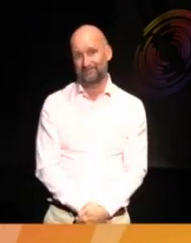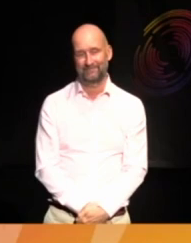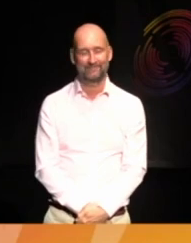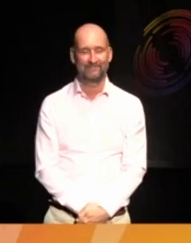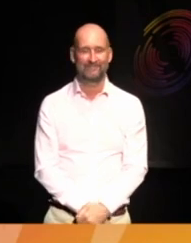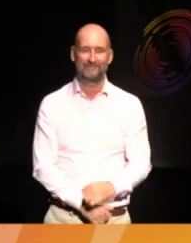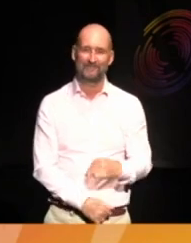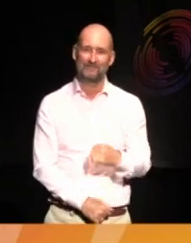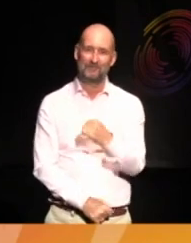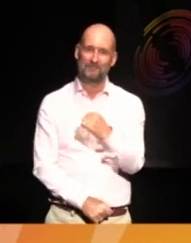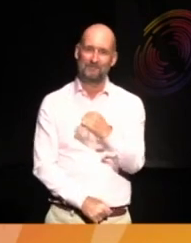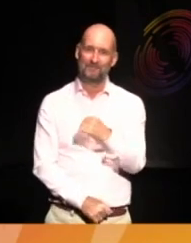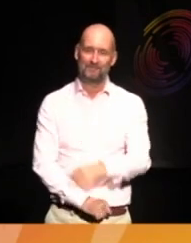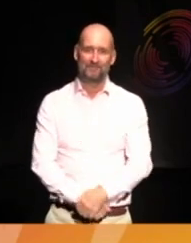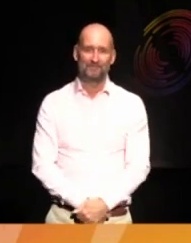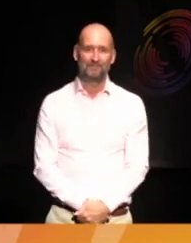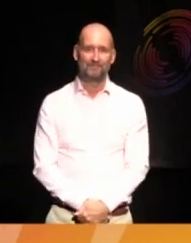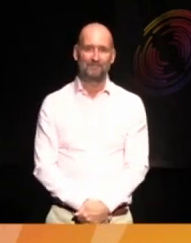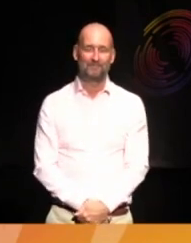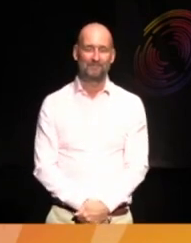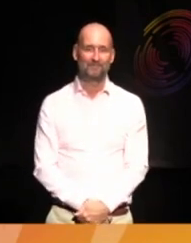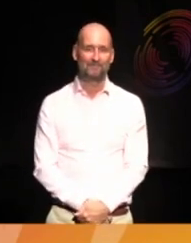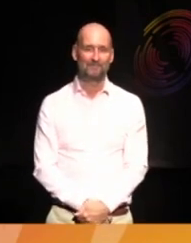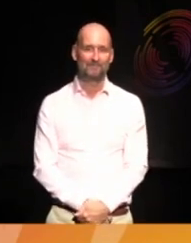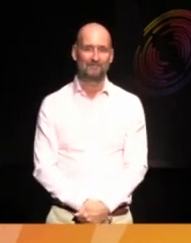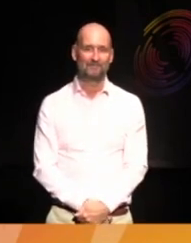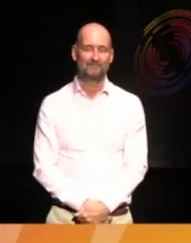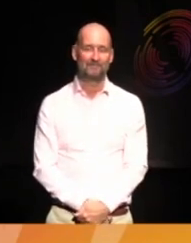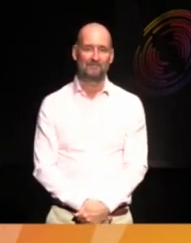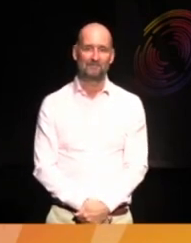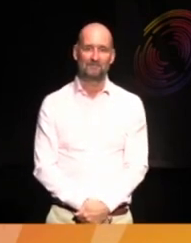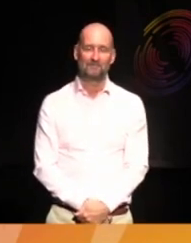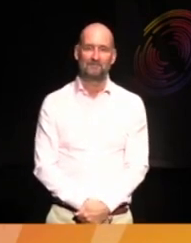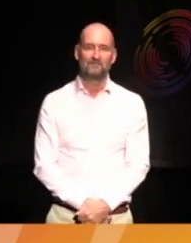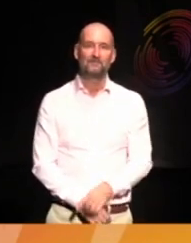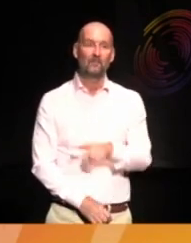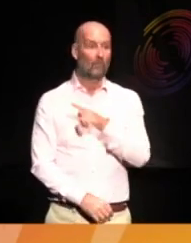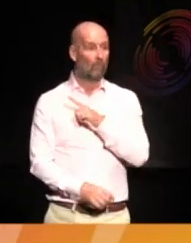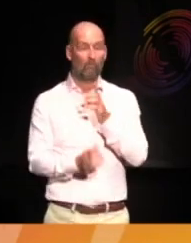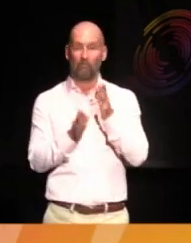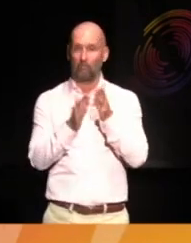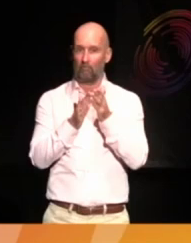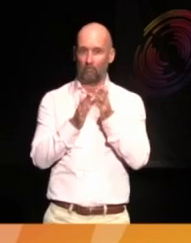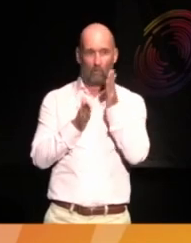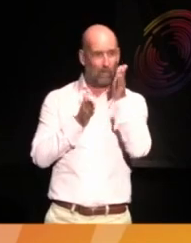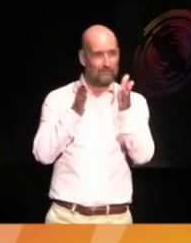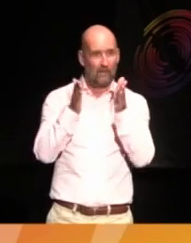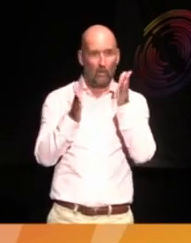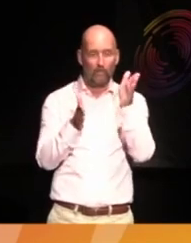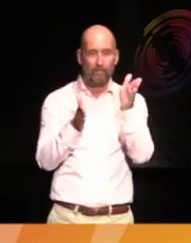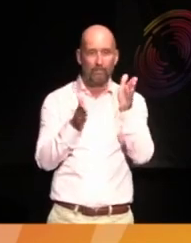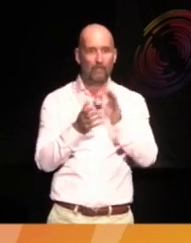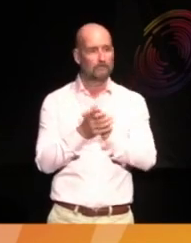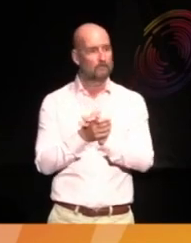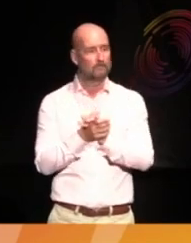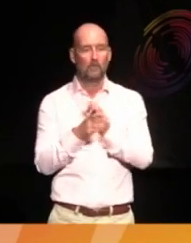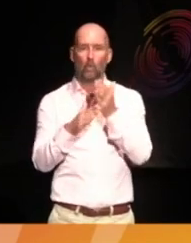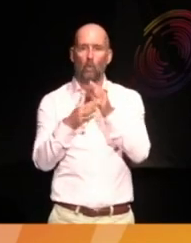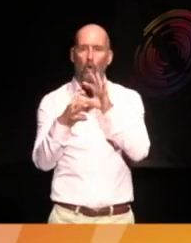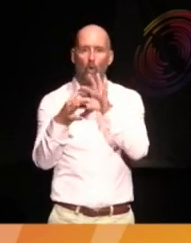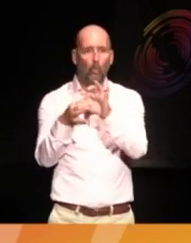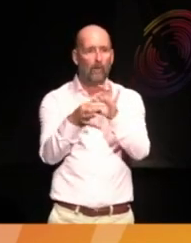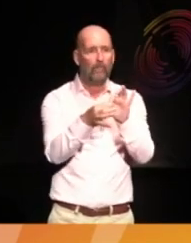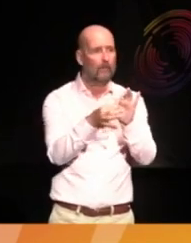No. Okay. To use the same kind of collection. So, we went out there to work with them in trying to